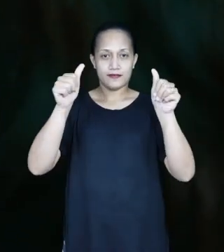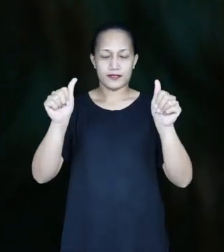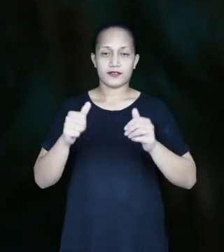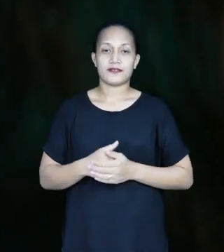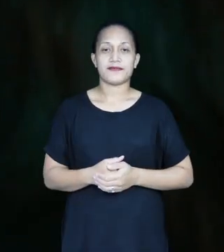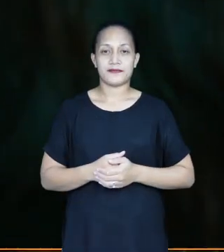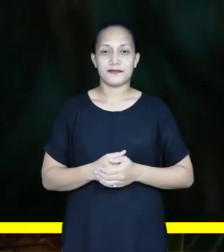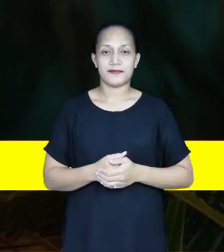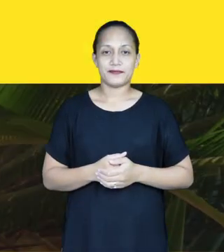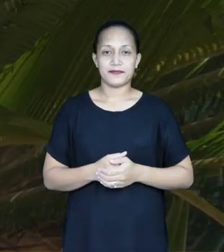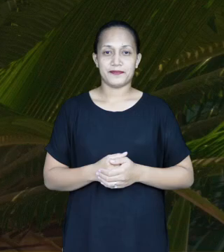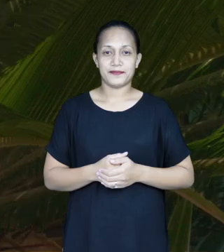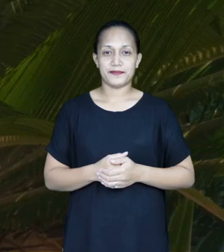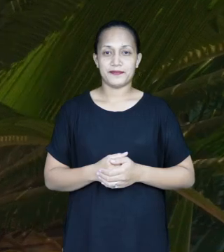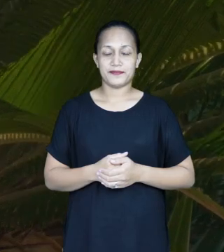to satisfaction.